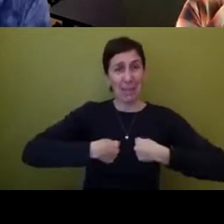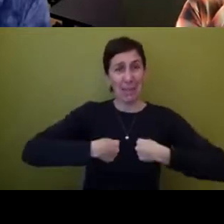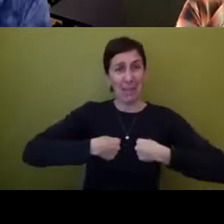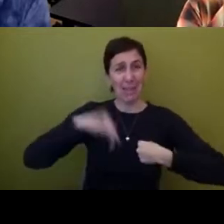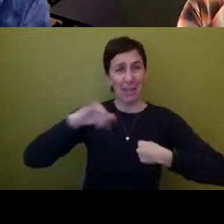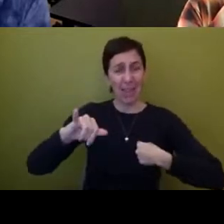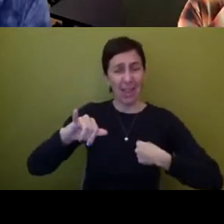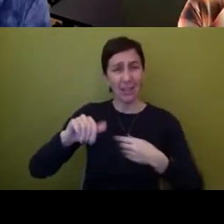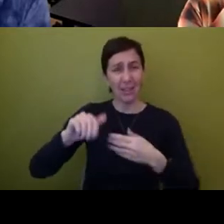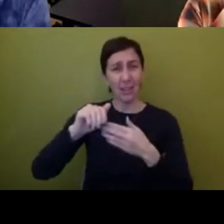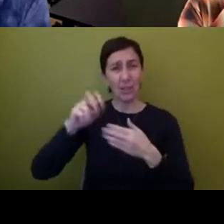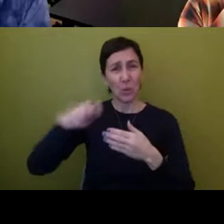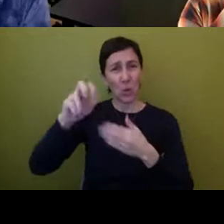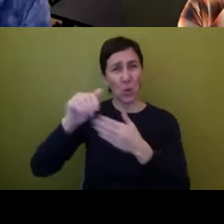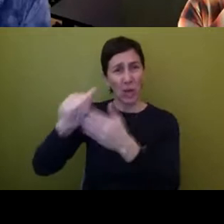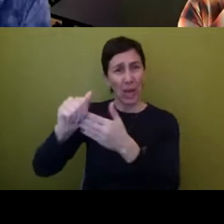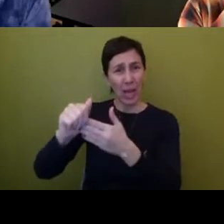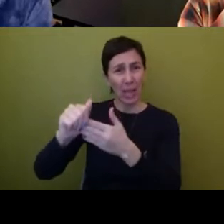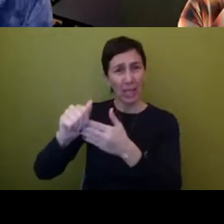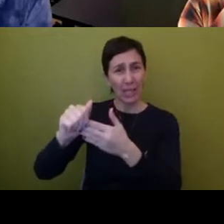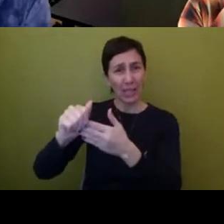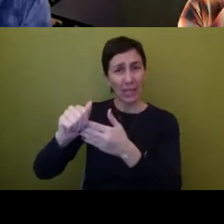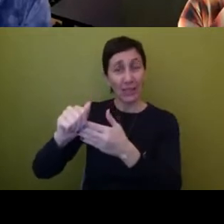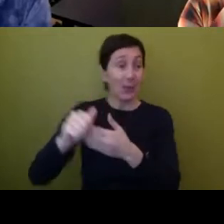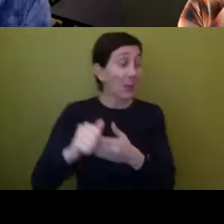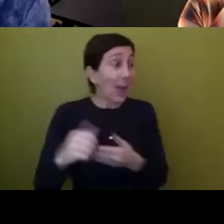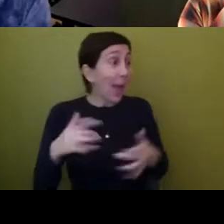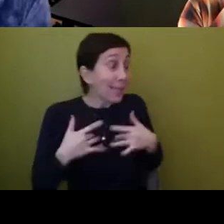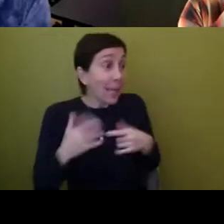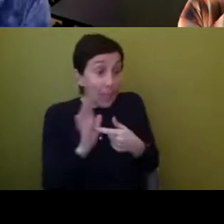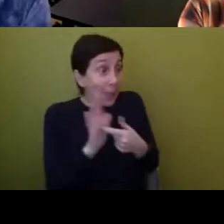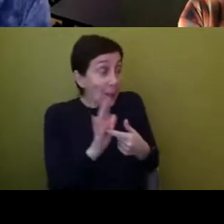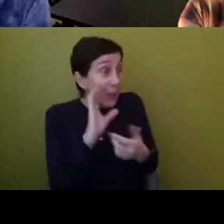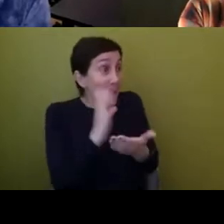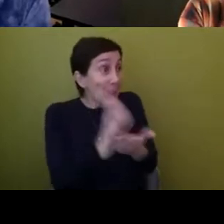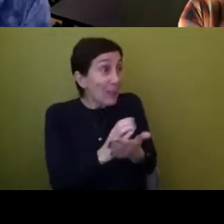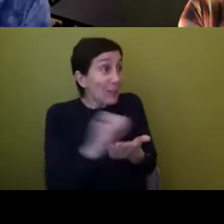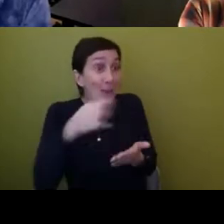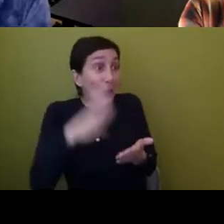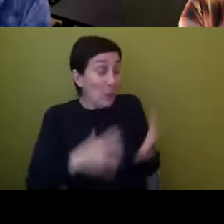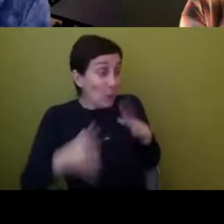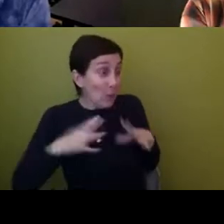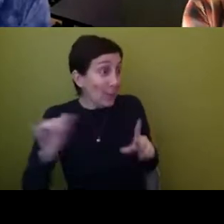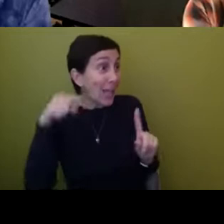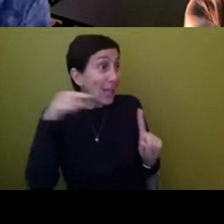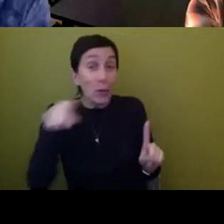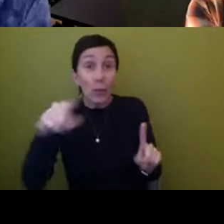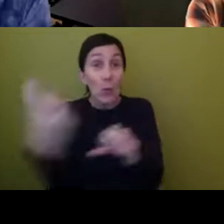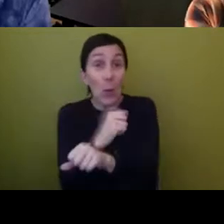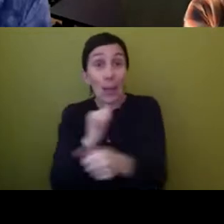just so excited, um, to show me. And she said that the woman had won the whole contest